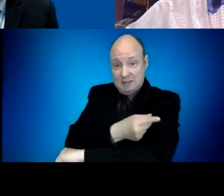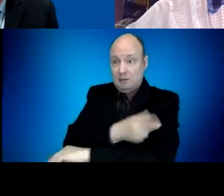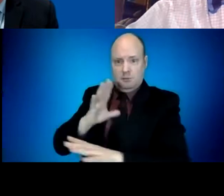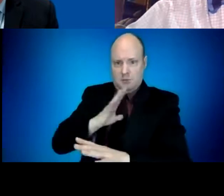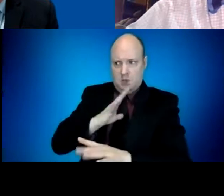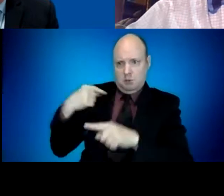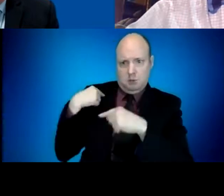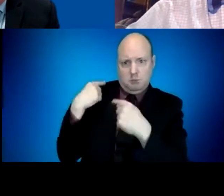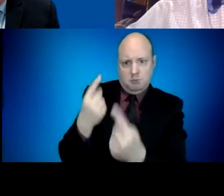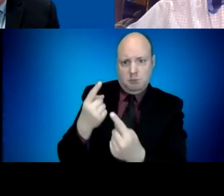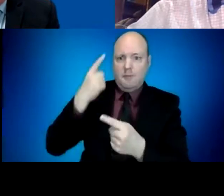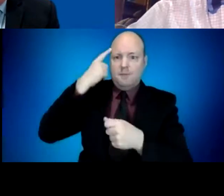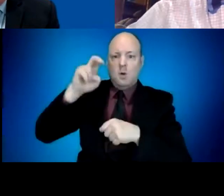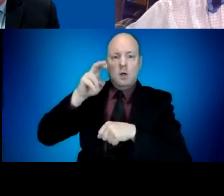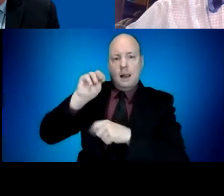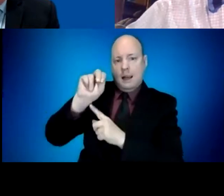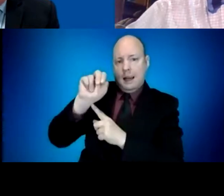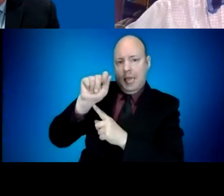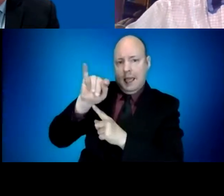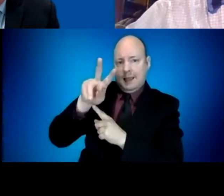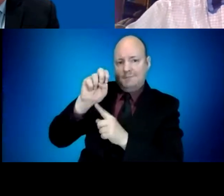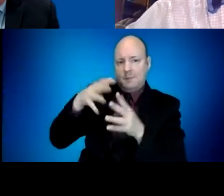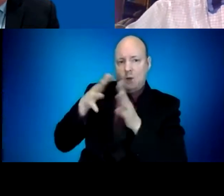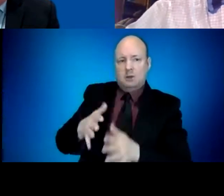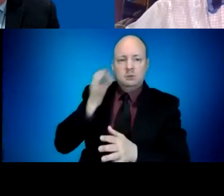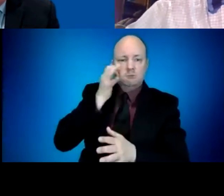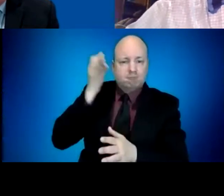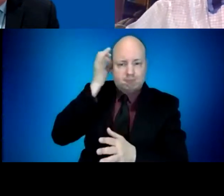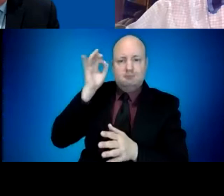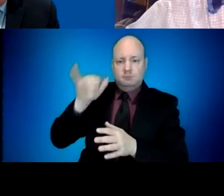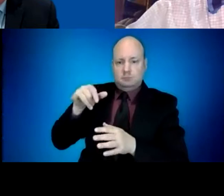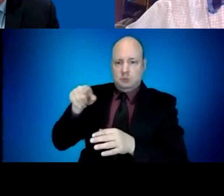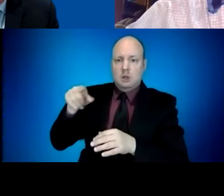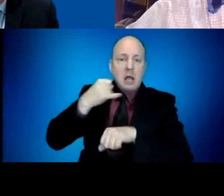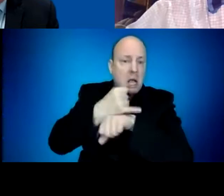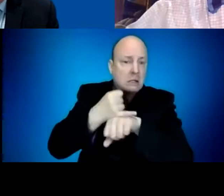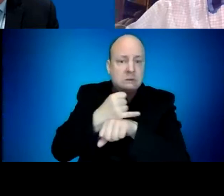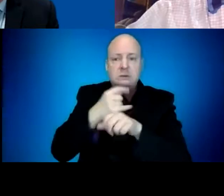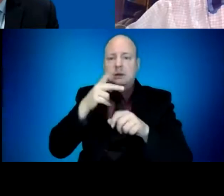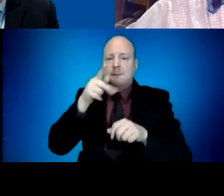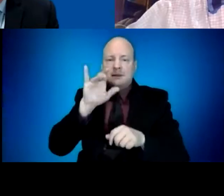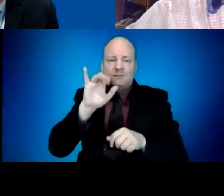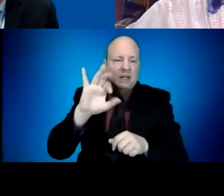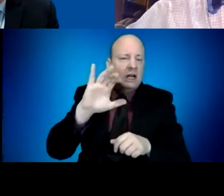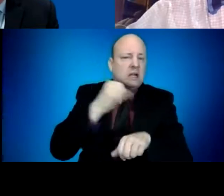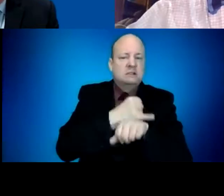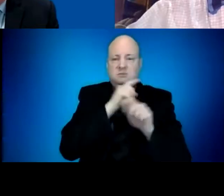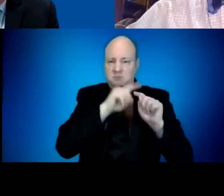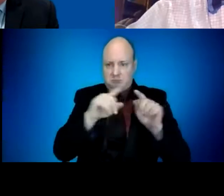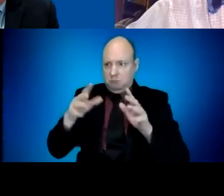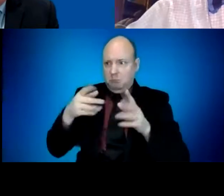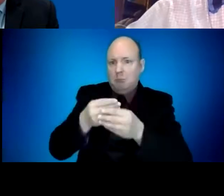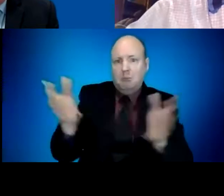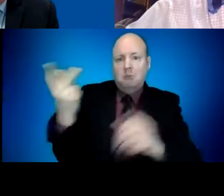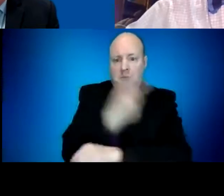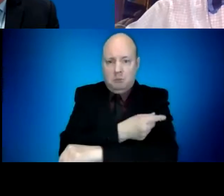Islander category. They're a little low in the Black, African American population, and significantly low in the Latino,